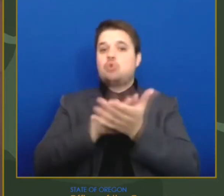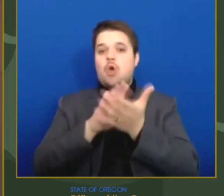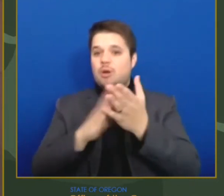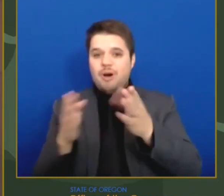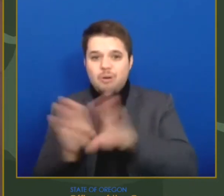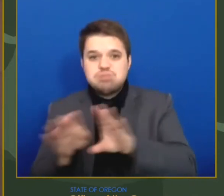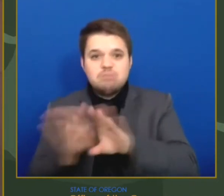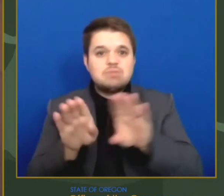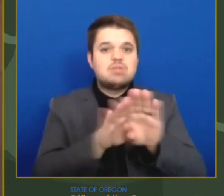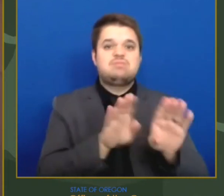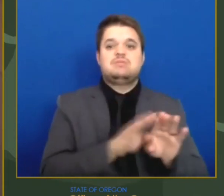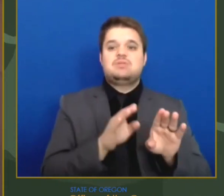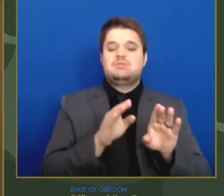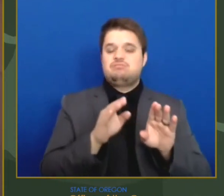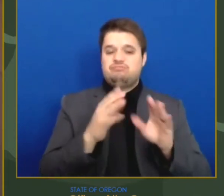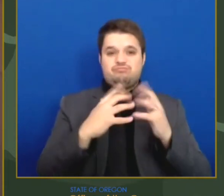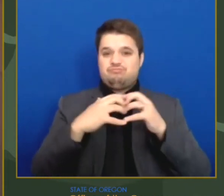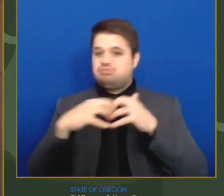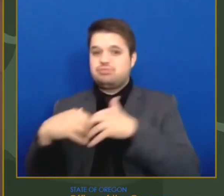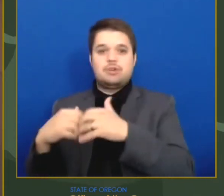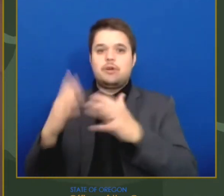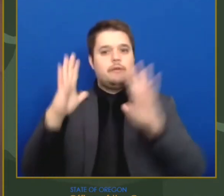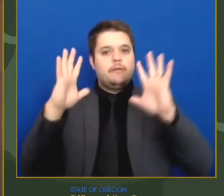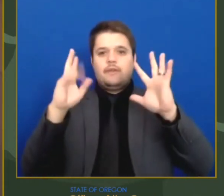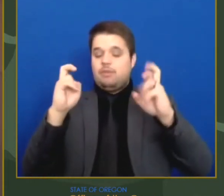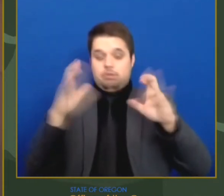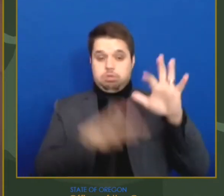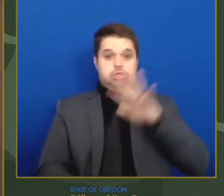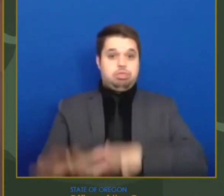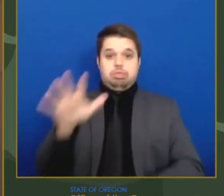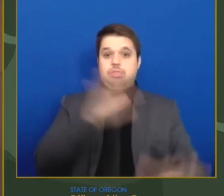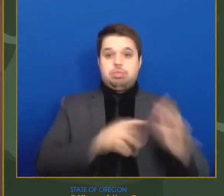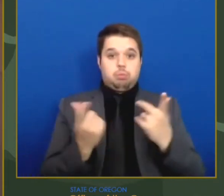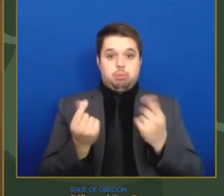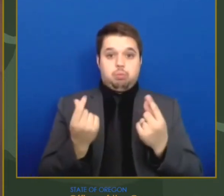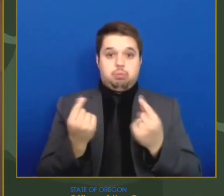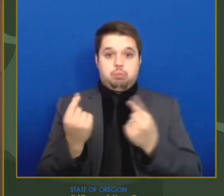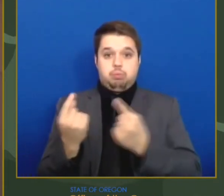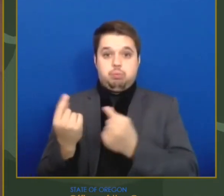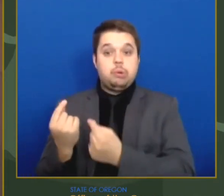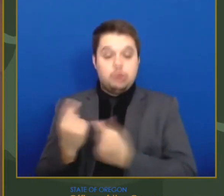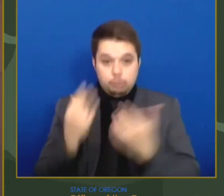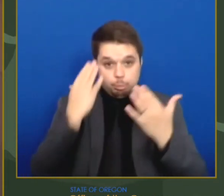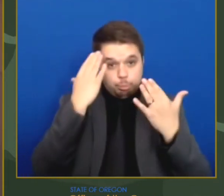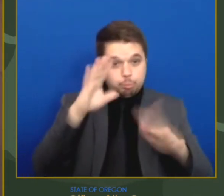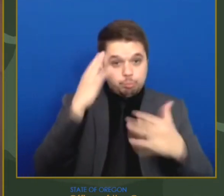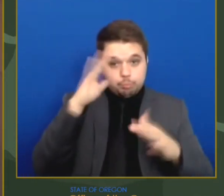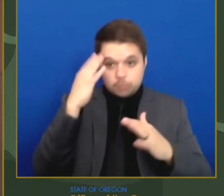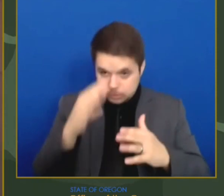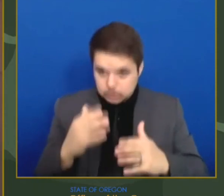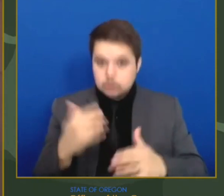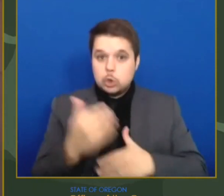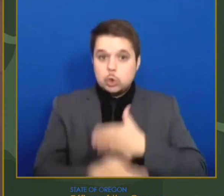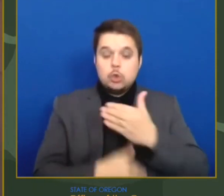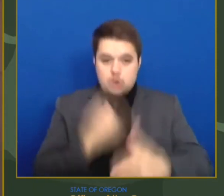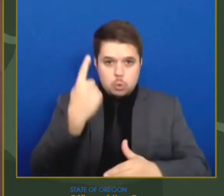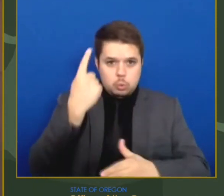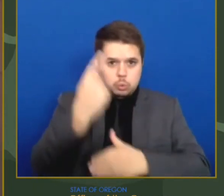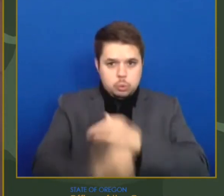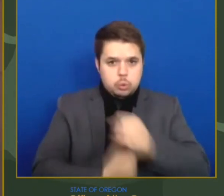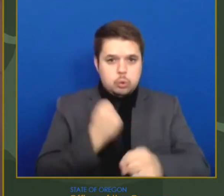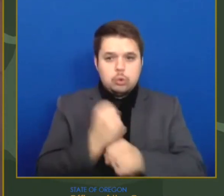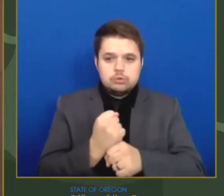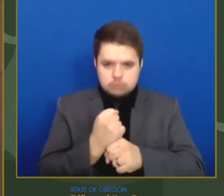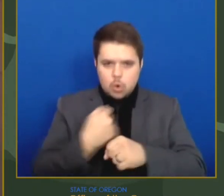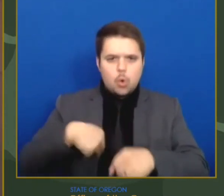we faced with this virus at that time. One year later, we've certainly learned a lot. We know how